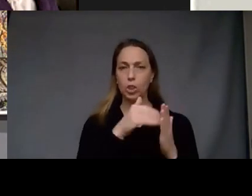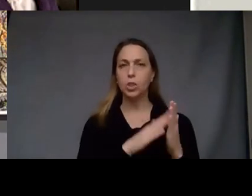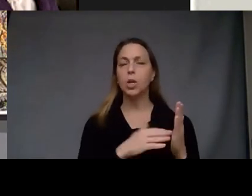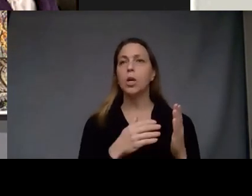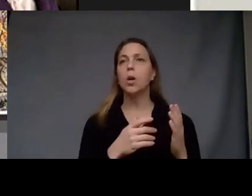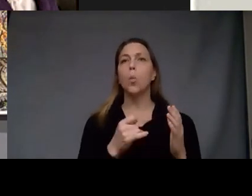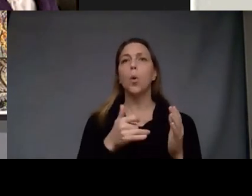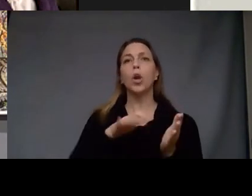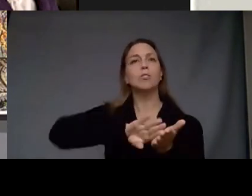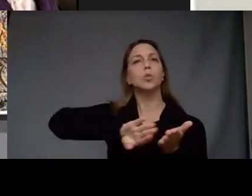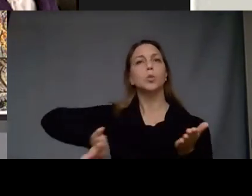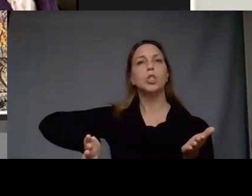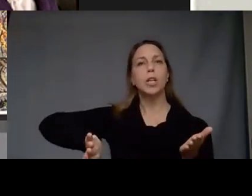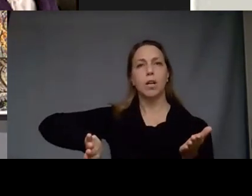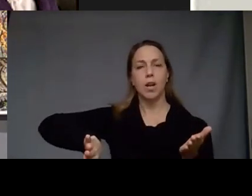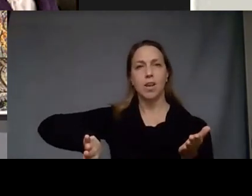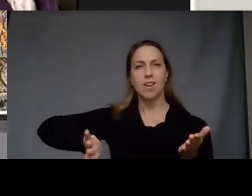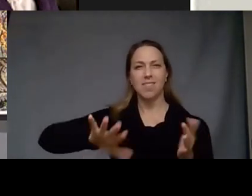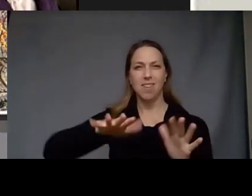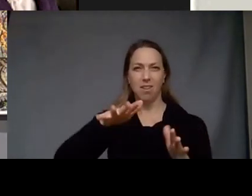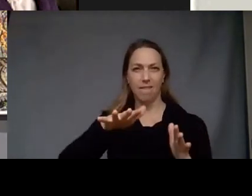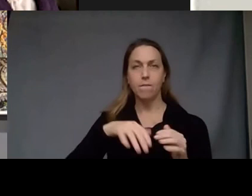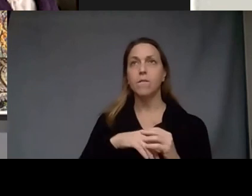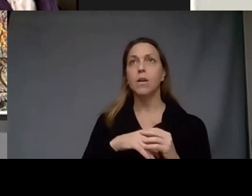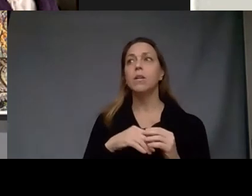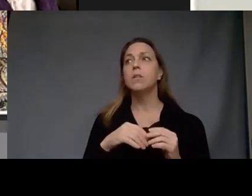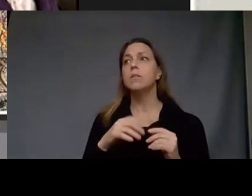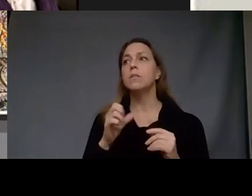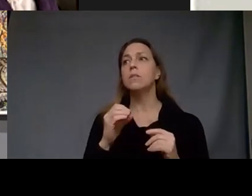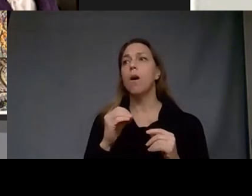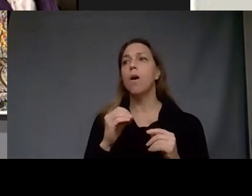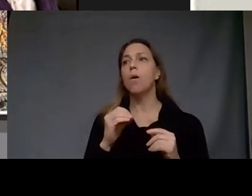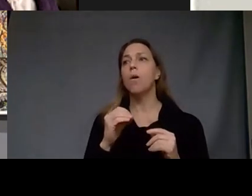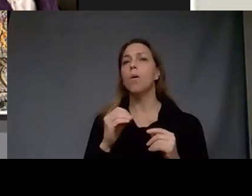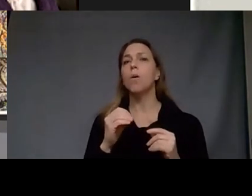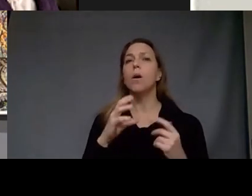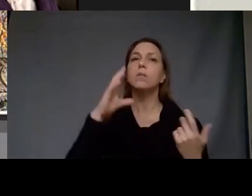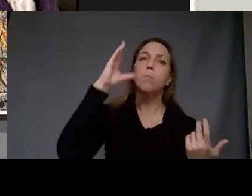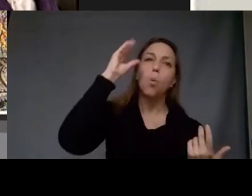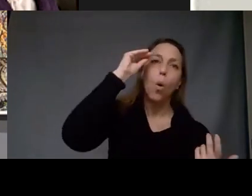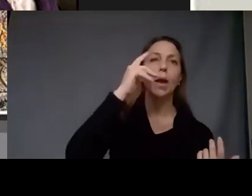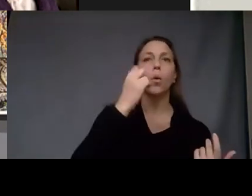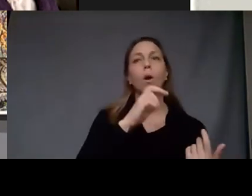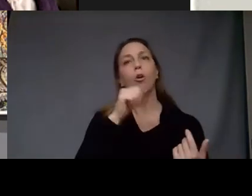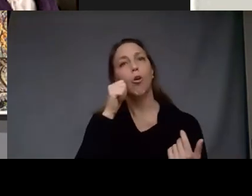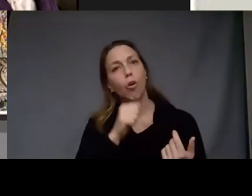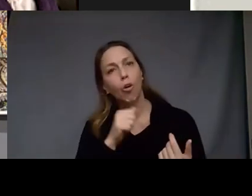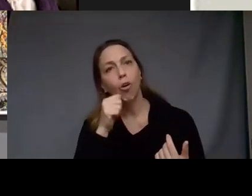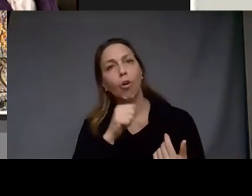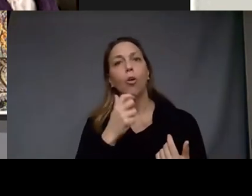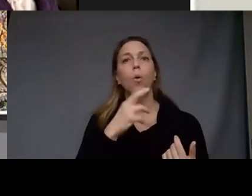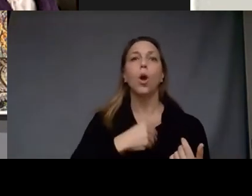exclusionary in a way so they you know it's a boy or it's a girl it's a white